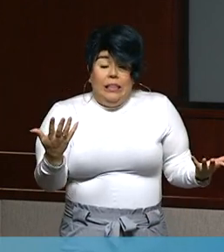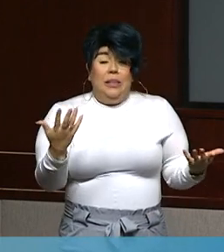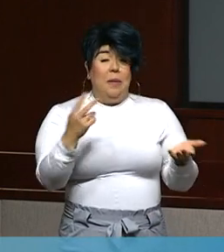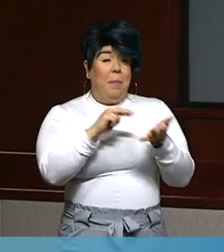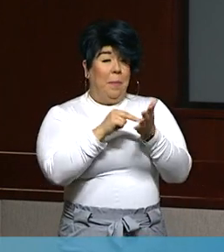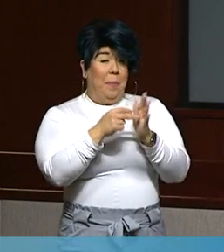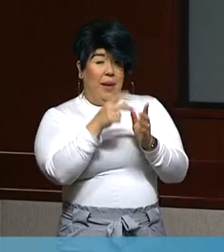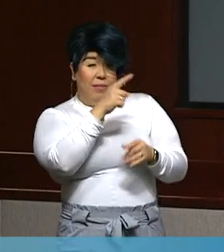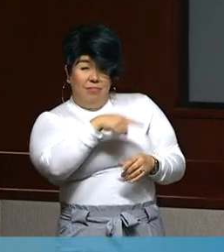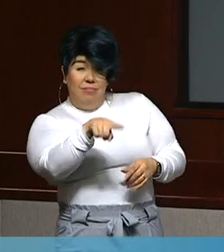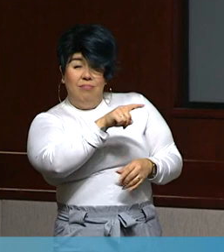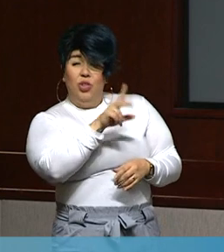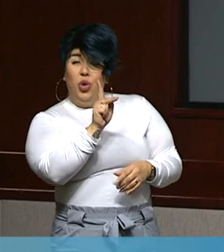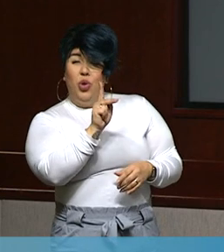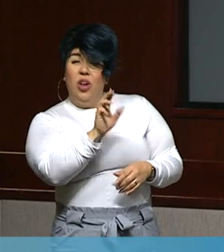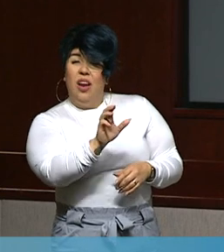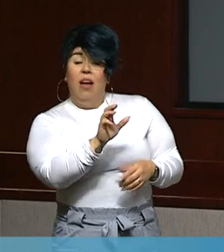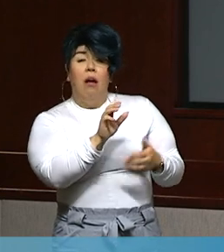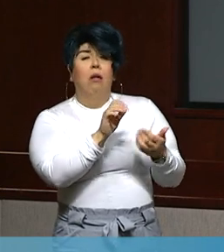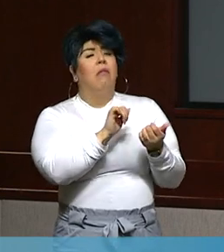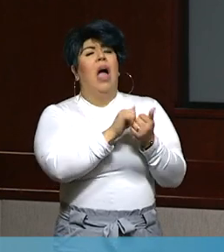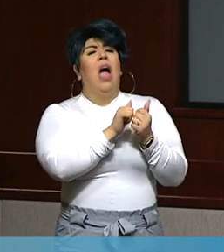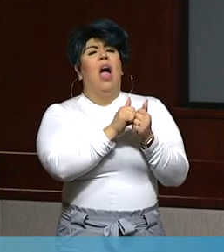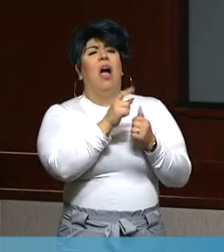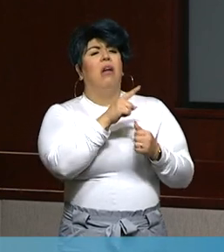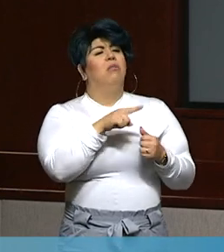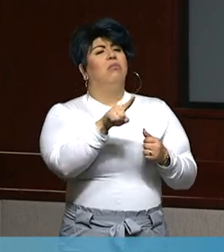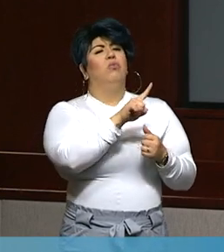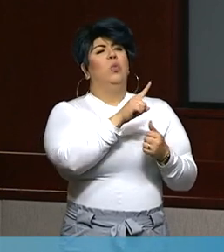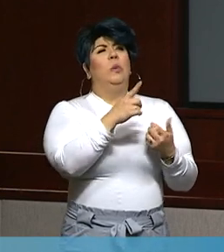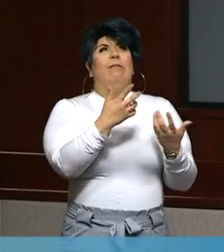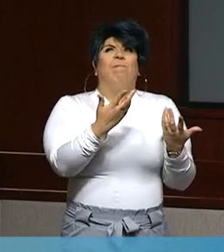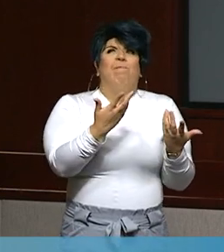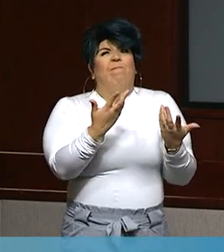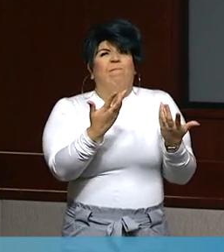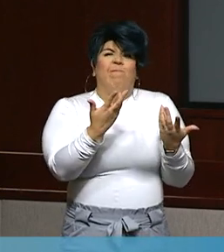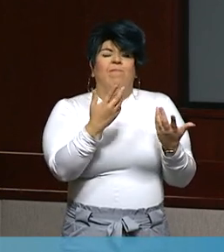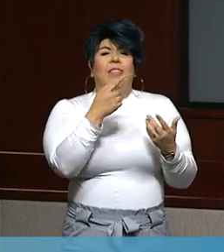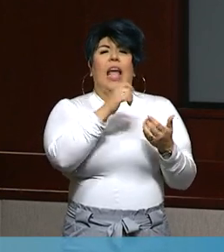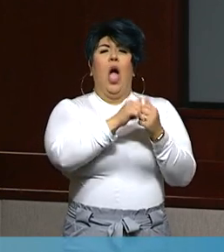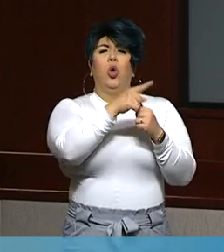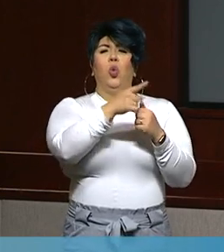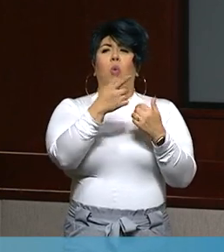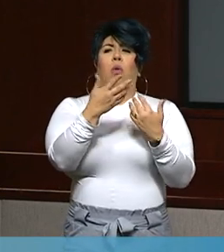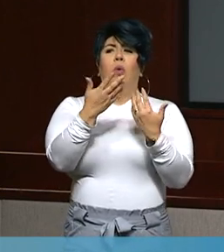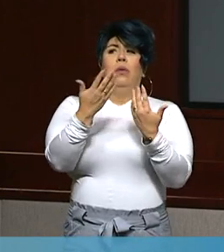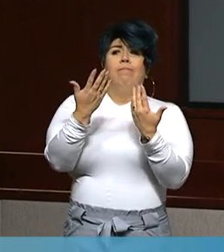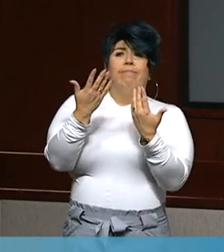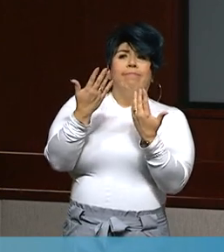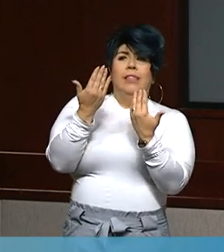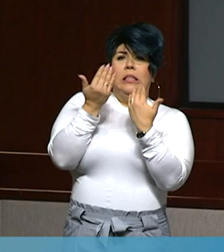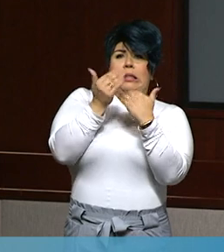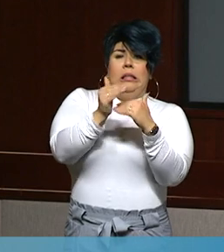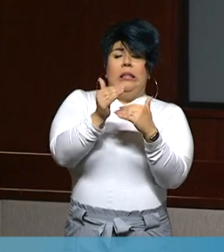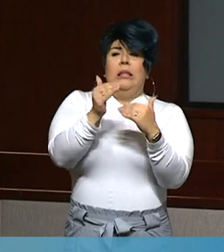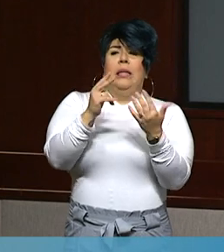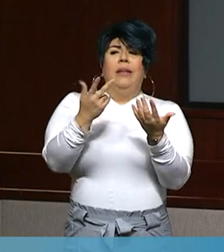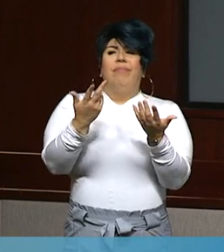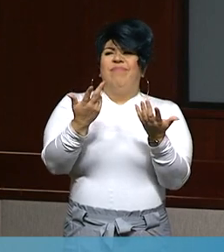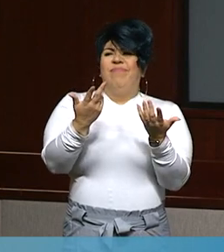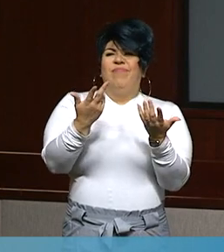the county play in, I guess, the restrictions? Do you guys inform the state? Do you